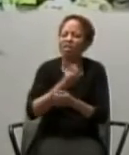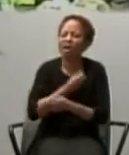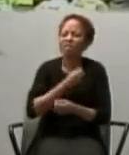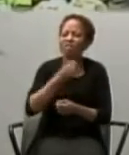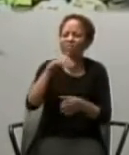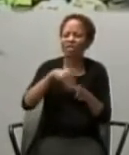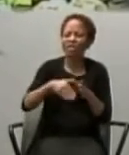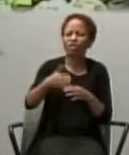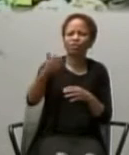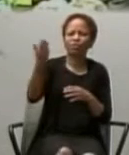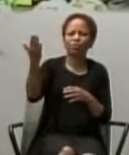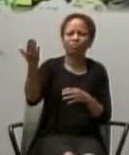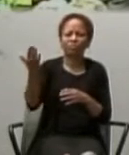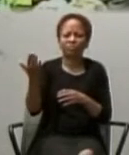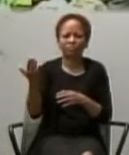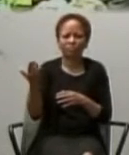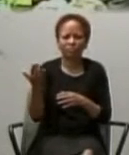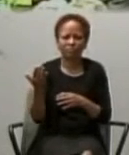cooperate, with that love?